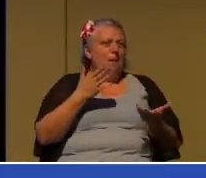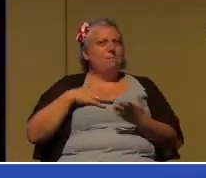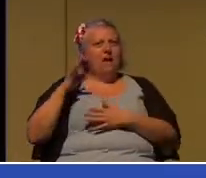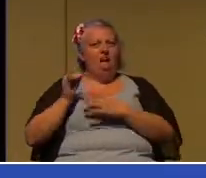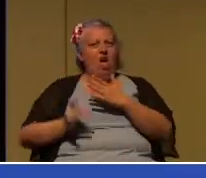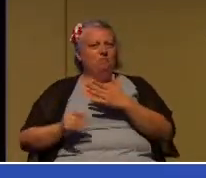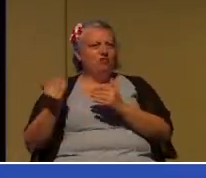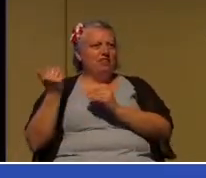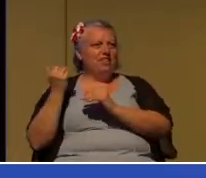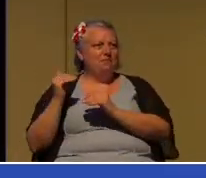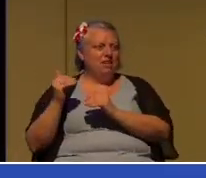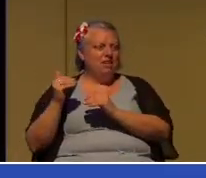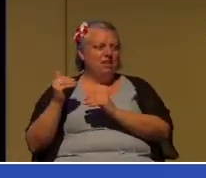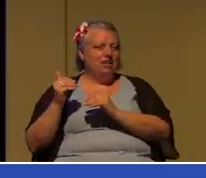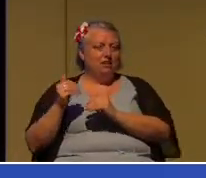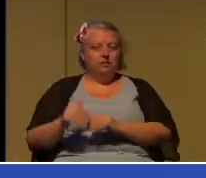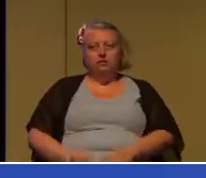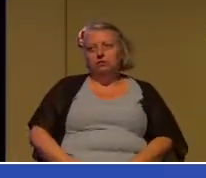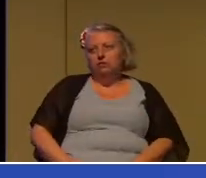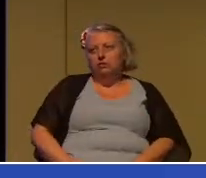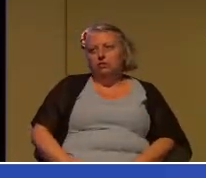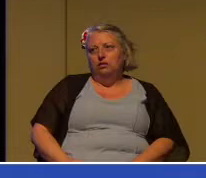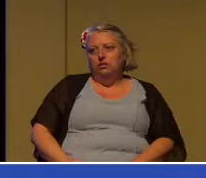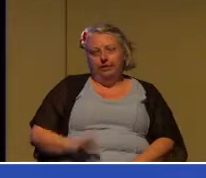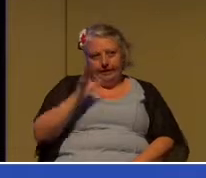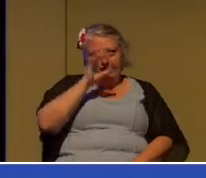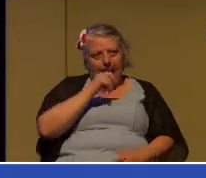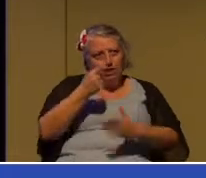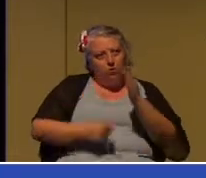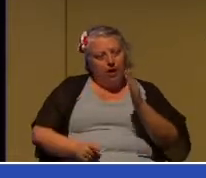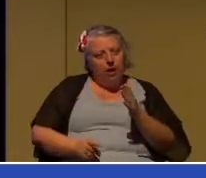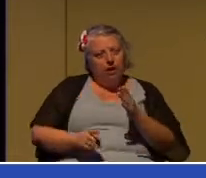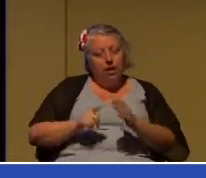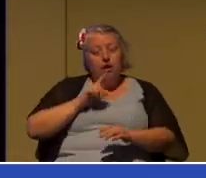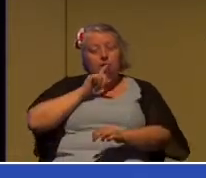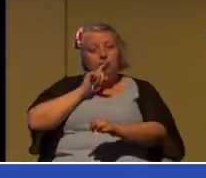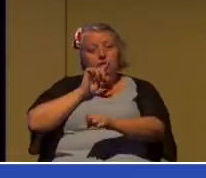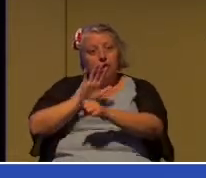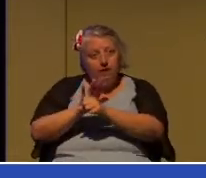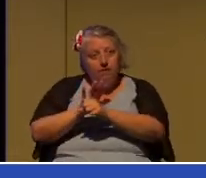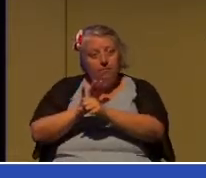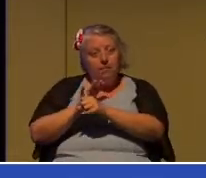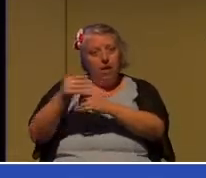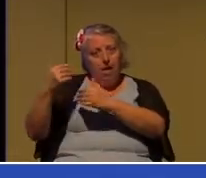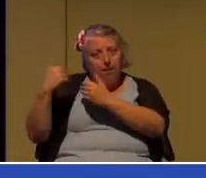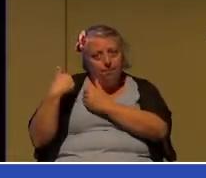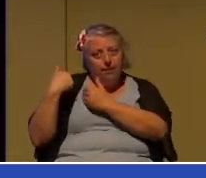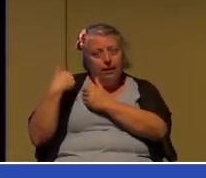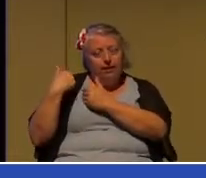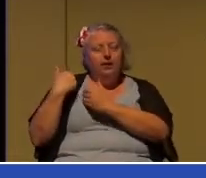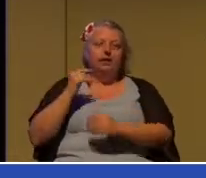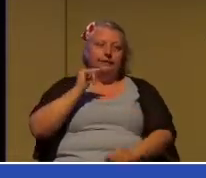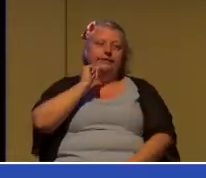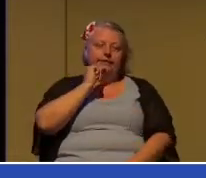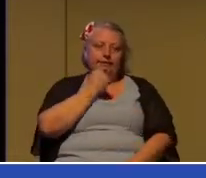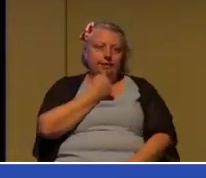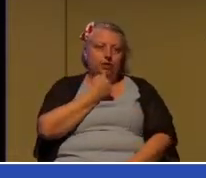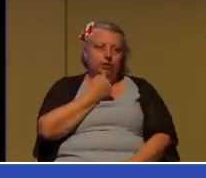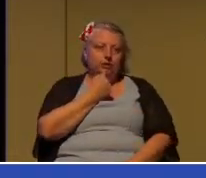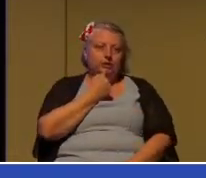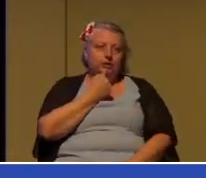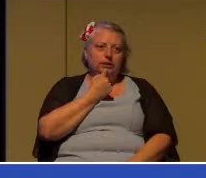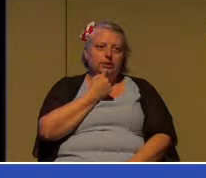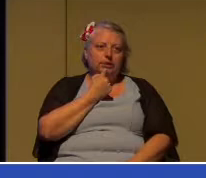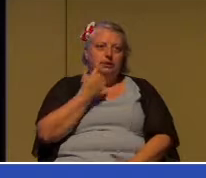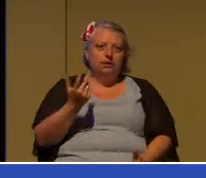Well, guess what? Covenantal obligations are serious business.